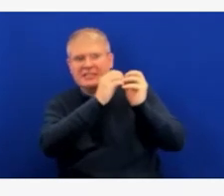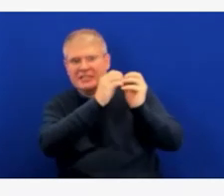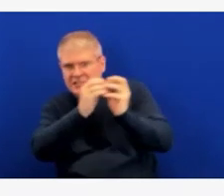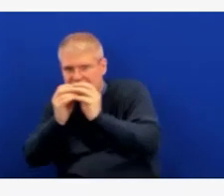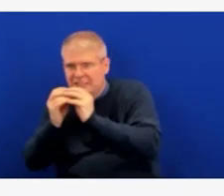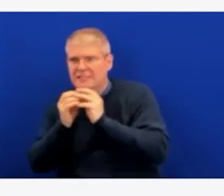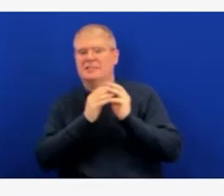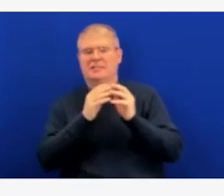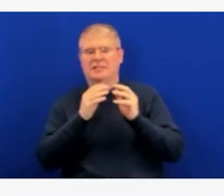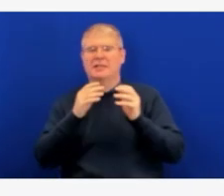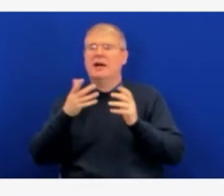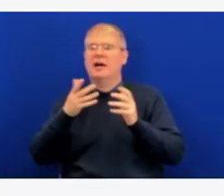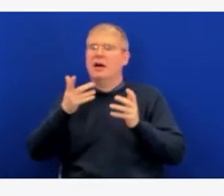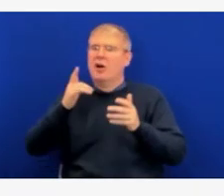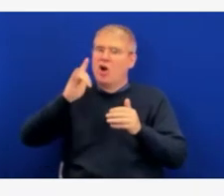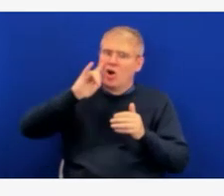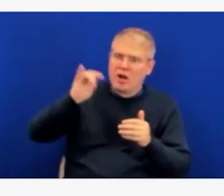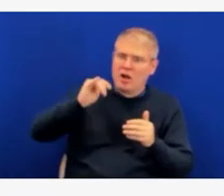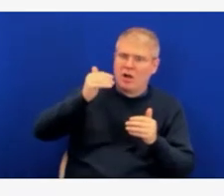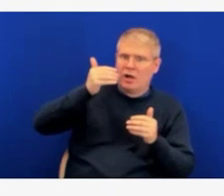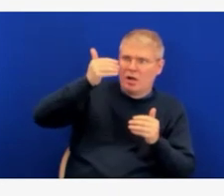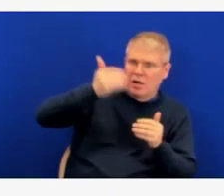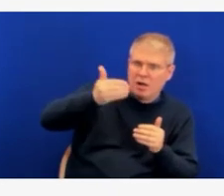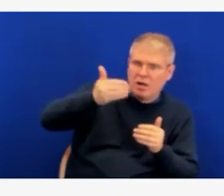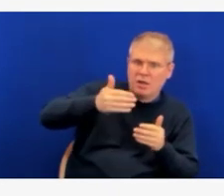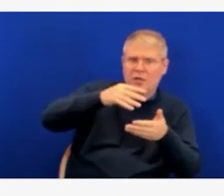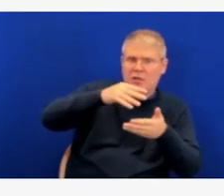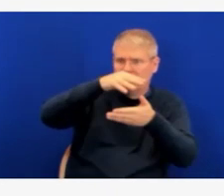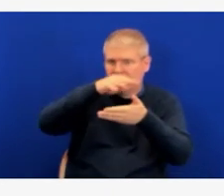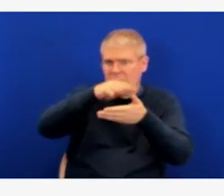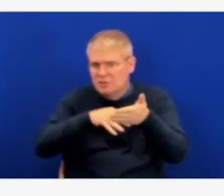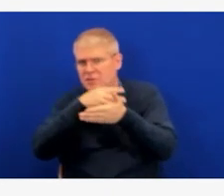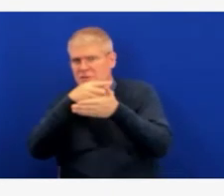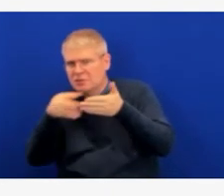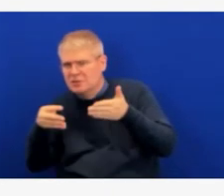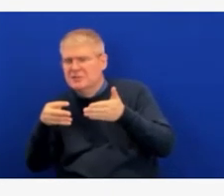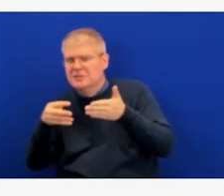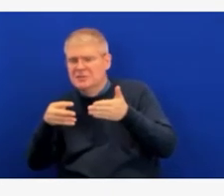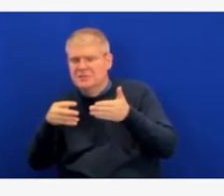it's somewhere between 1% and 2% of people are reinfections.